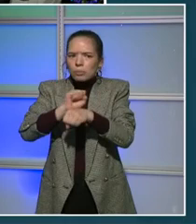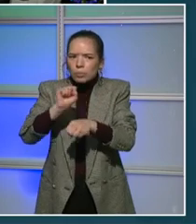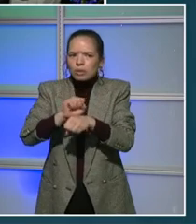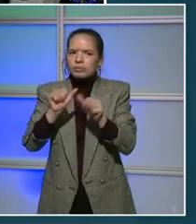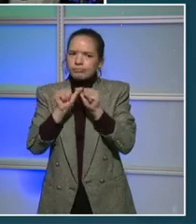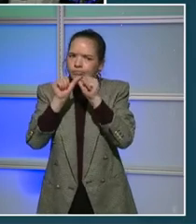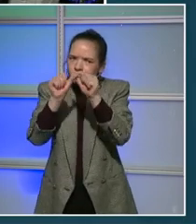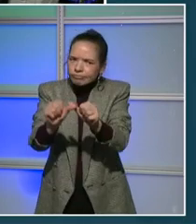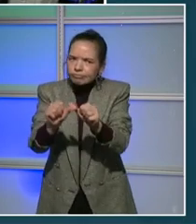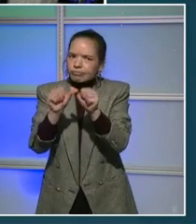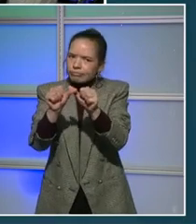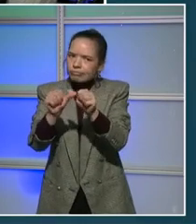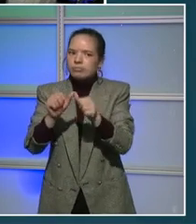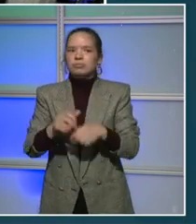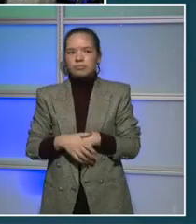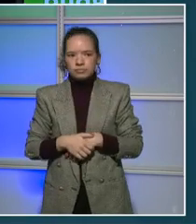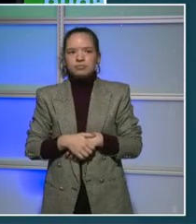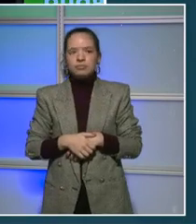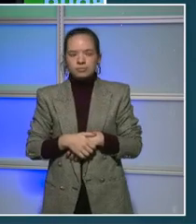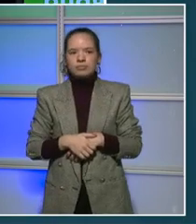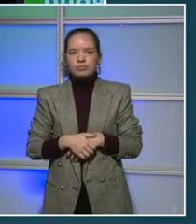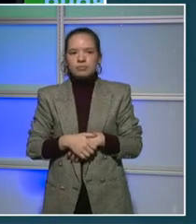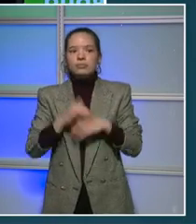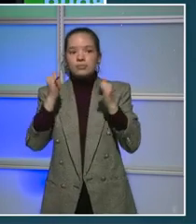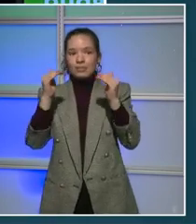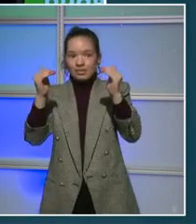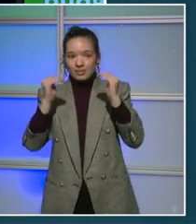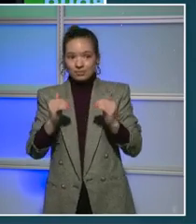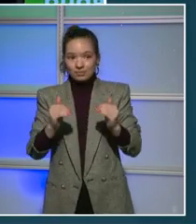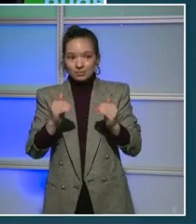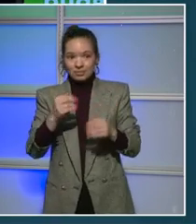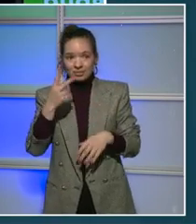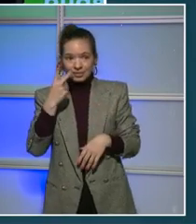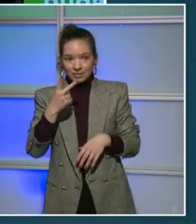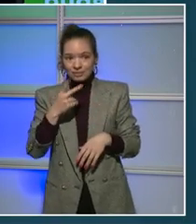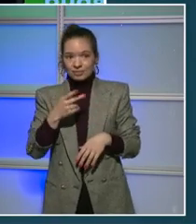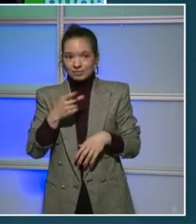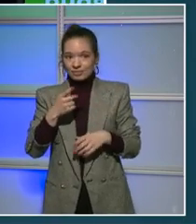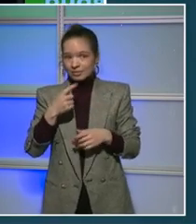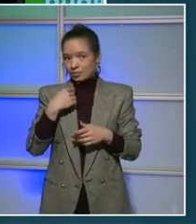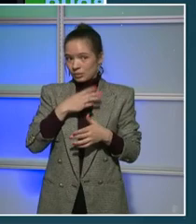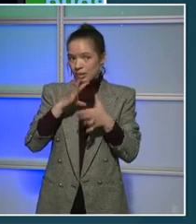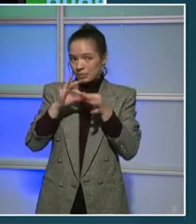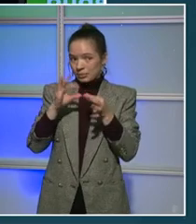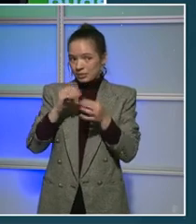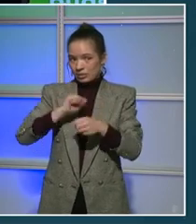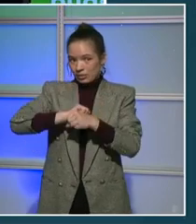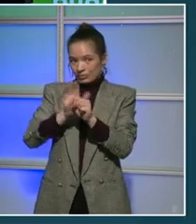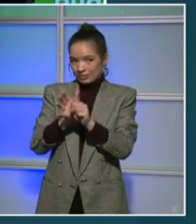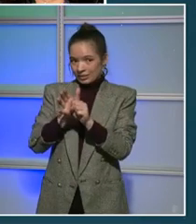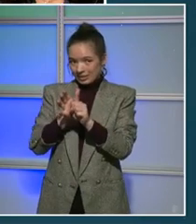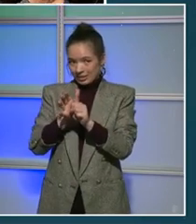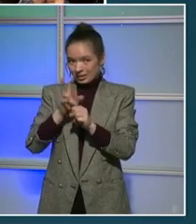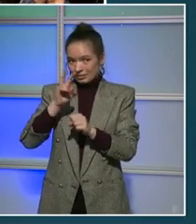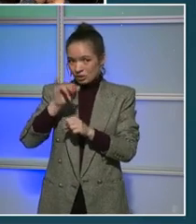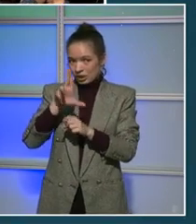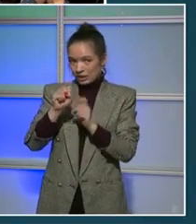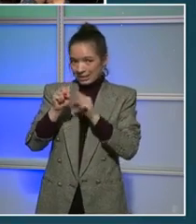Thank you so much, Mayor. We're actually going go next to one of our COVID heroes to ask our next budget question. So, go ahead. Julia.